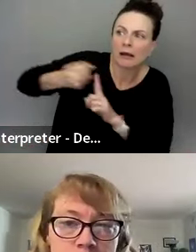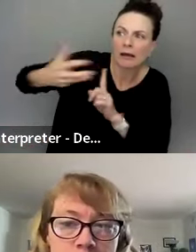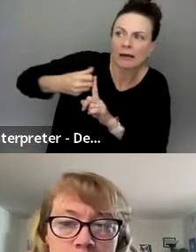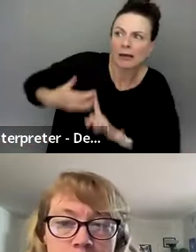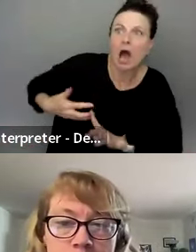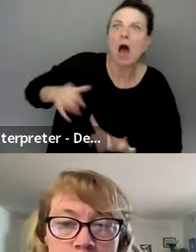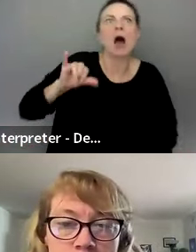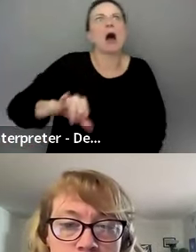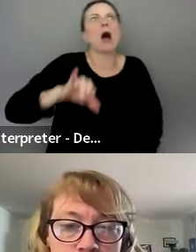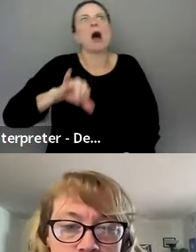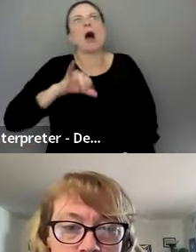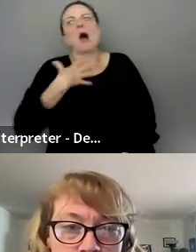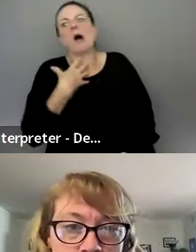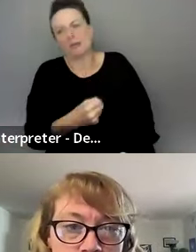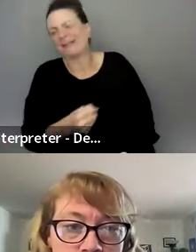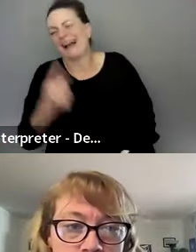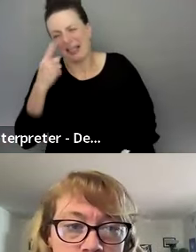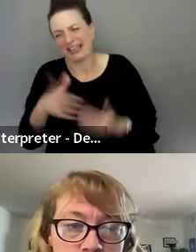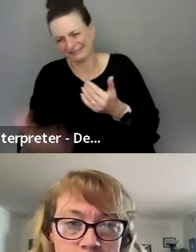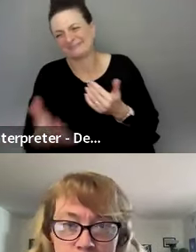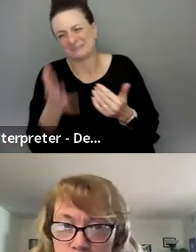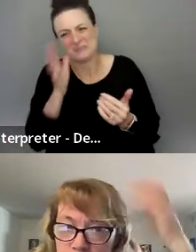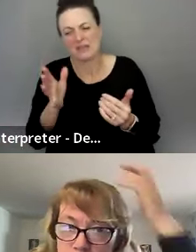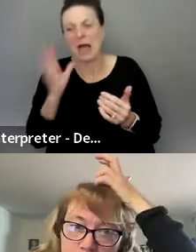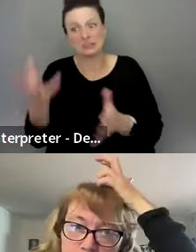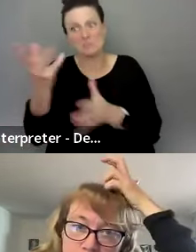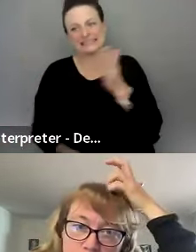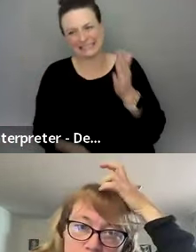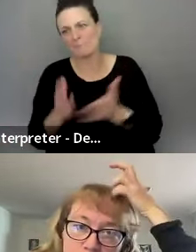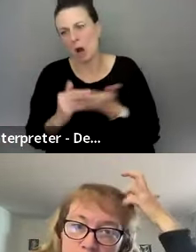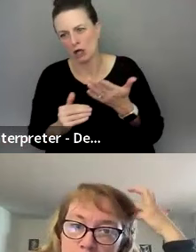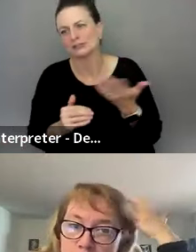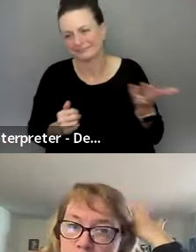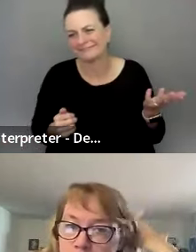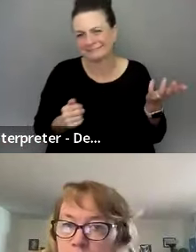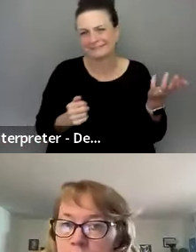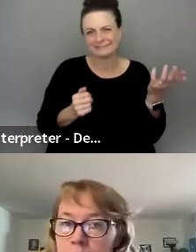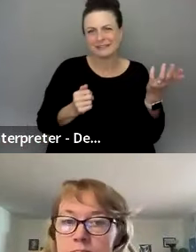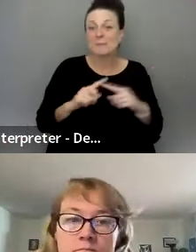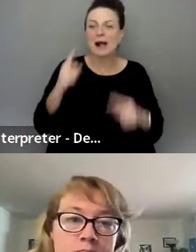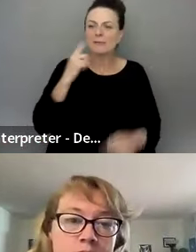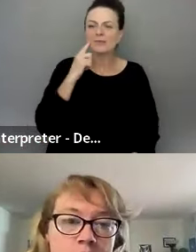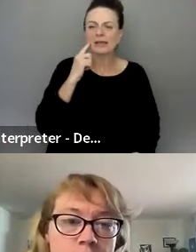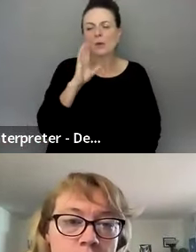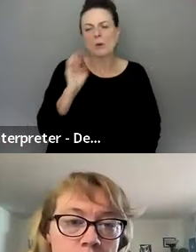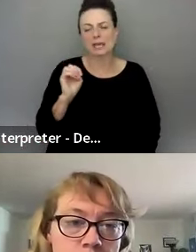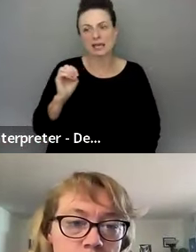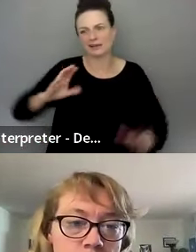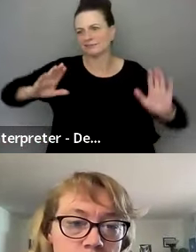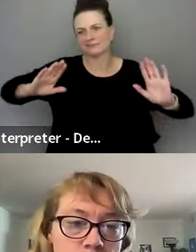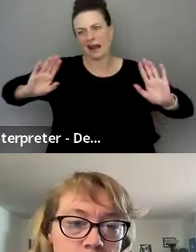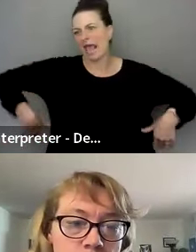made, then it's like, so that's what, what was missing. Um, but I think it's just gonna be late